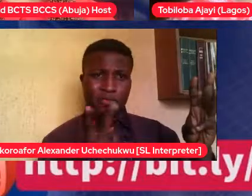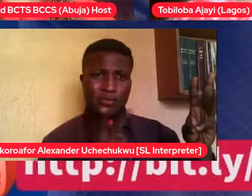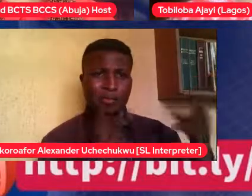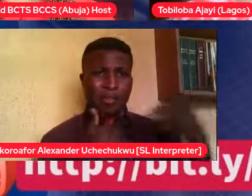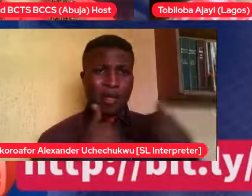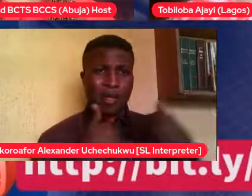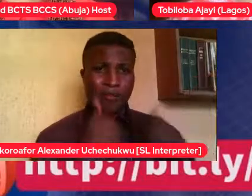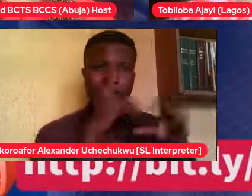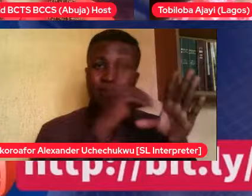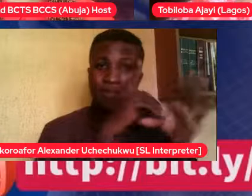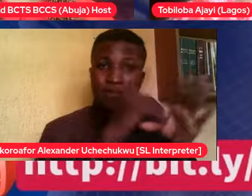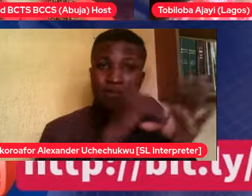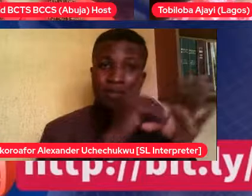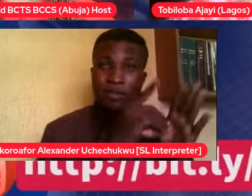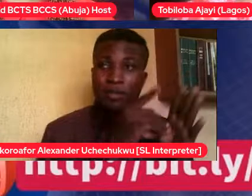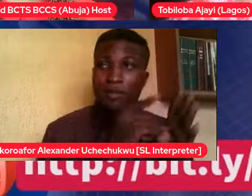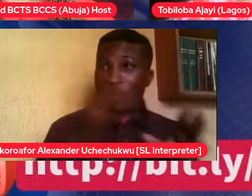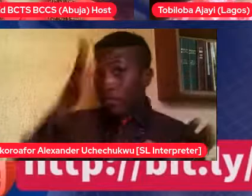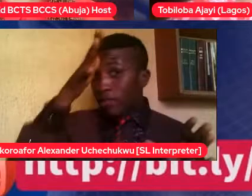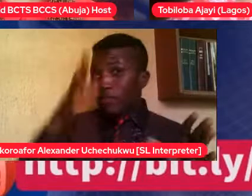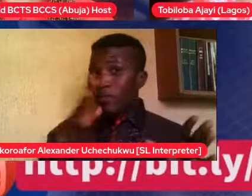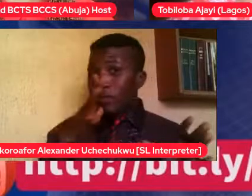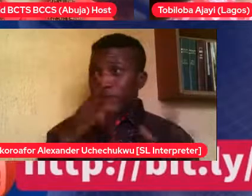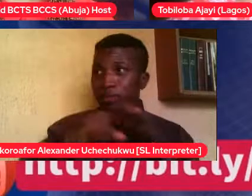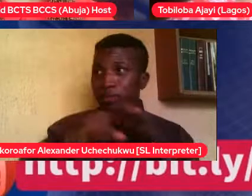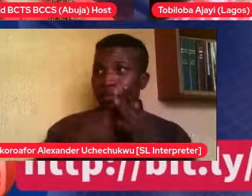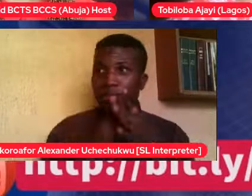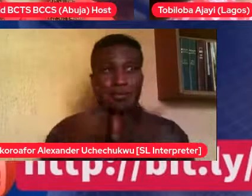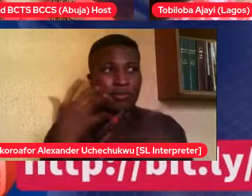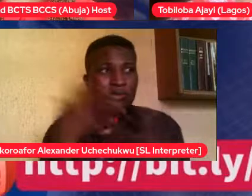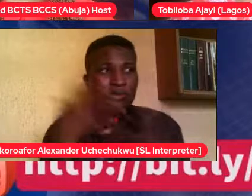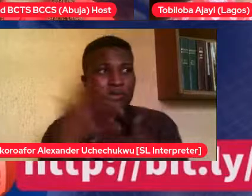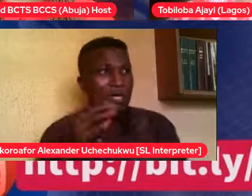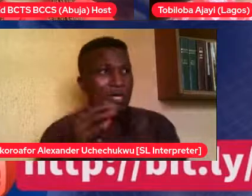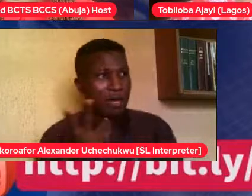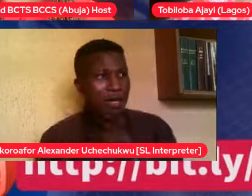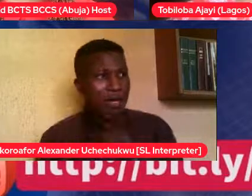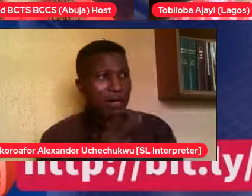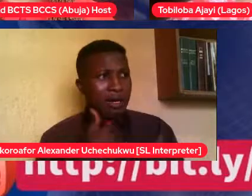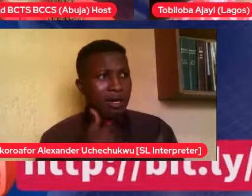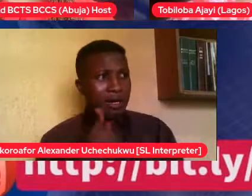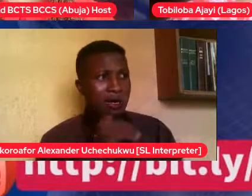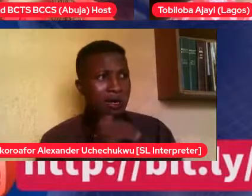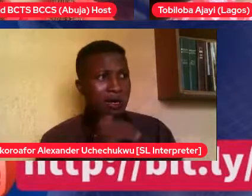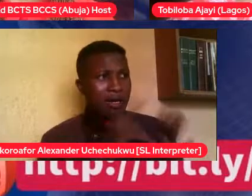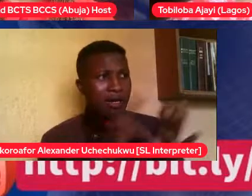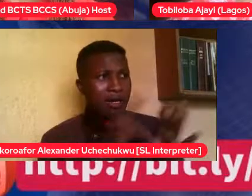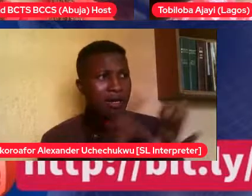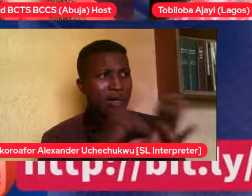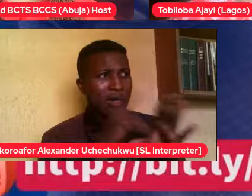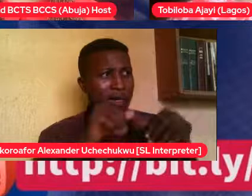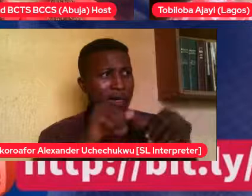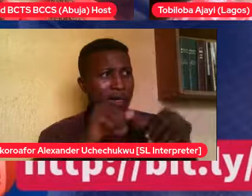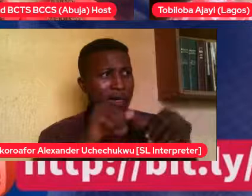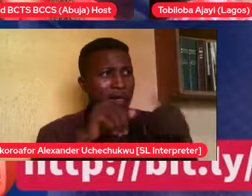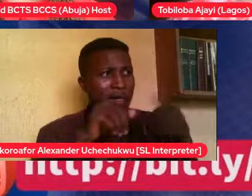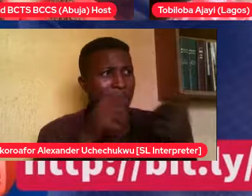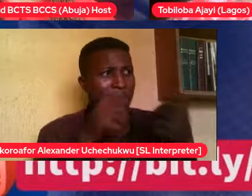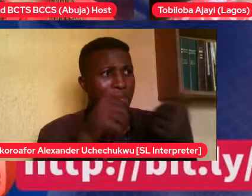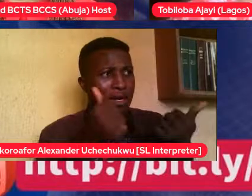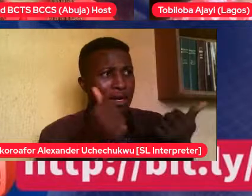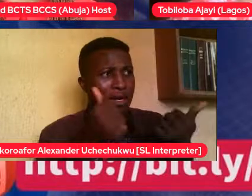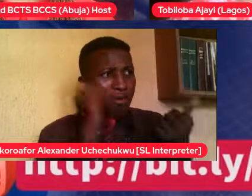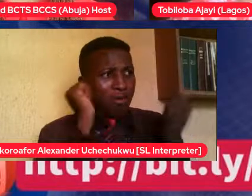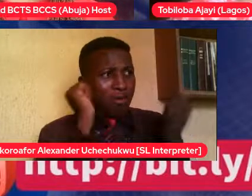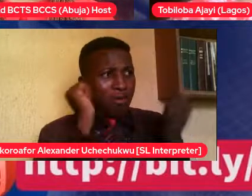managed. And now they've been married for five years and they have a child. And their child is very normal. Very normal and active. No disability.